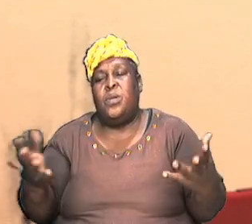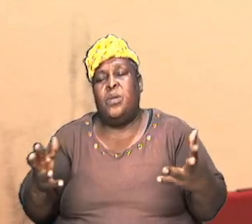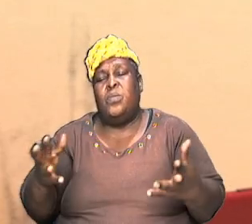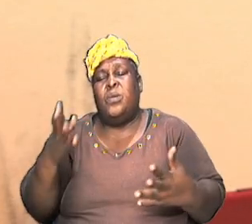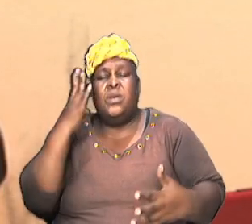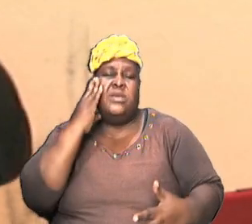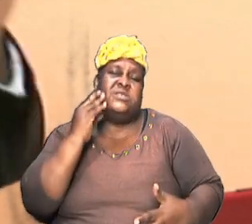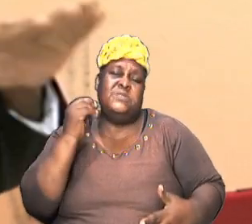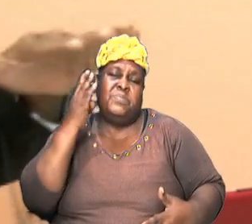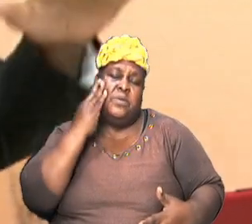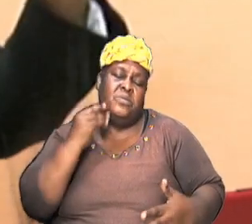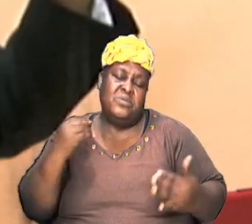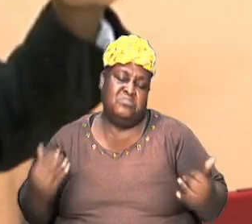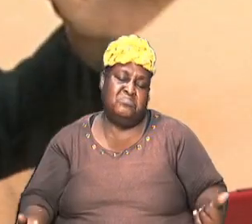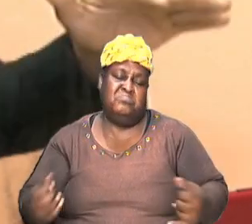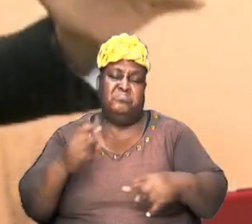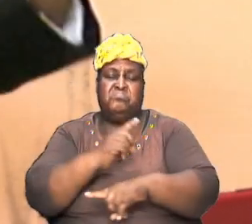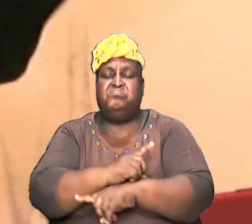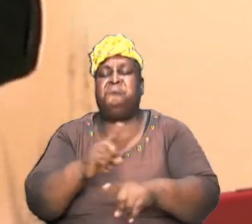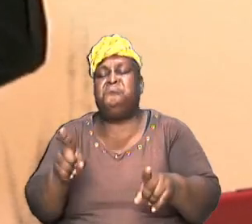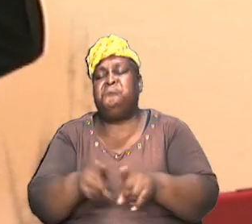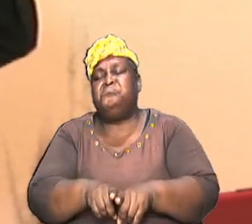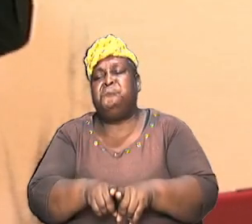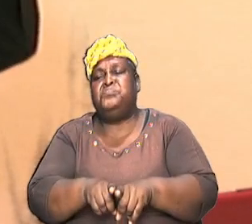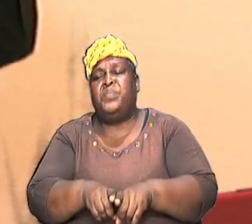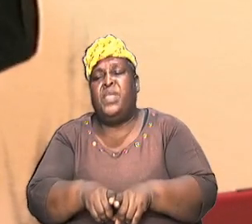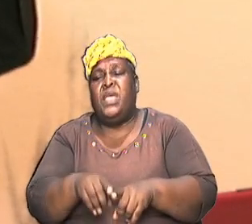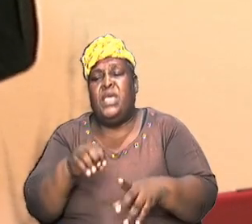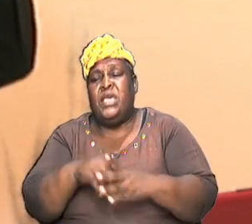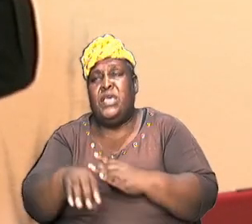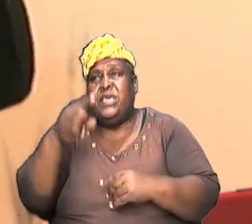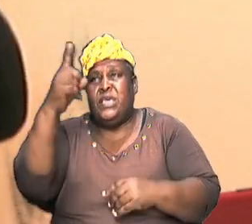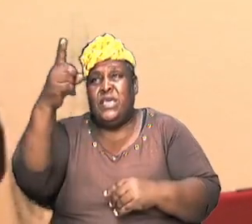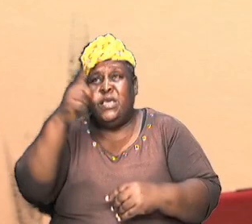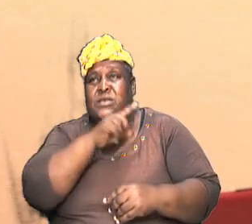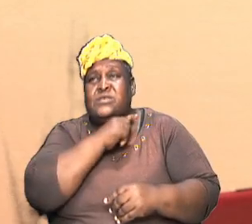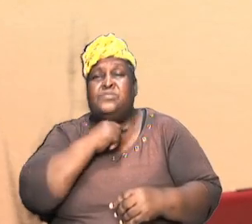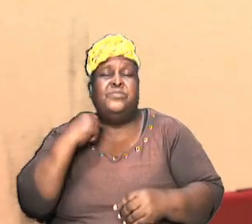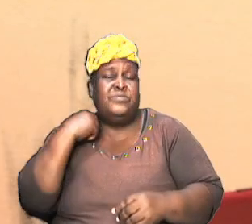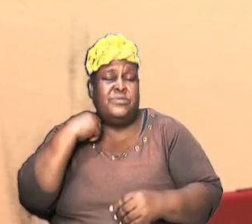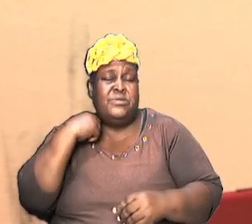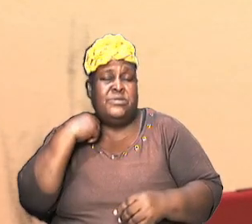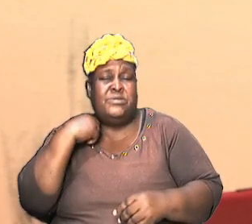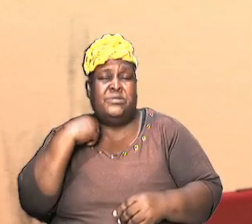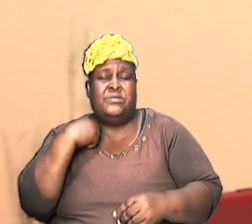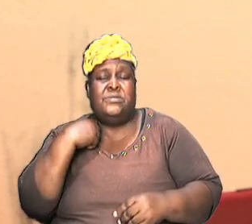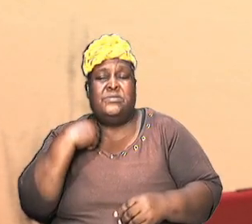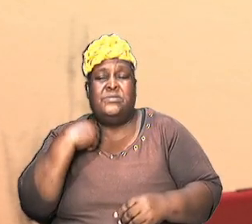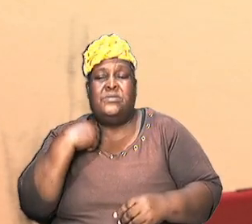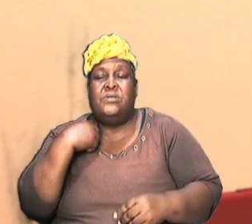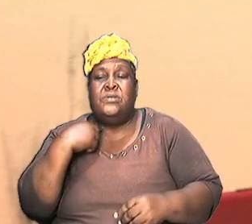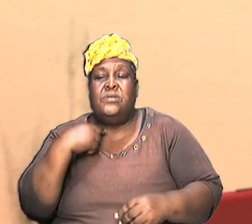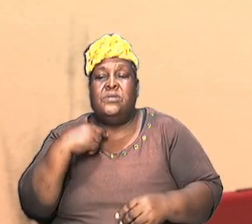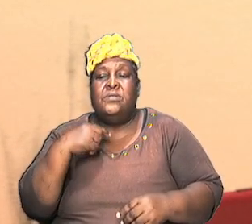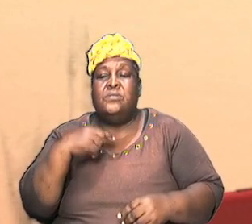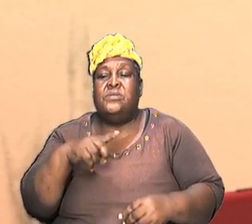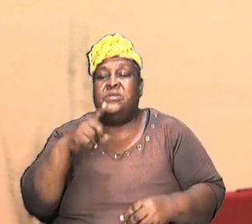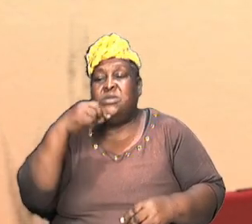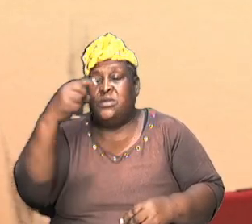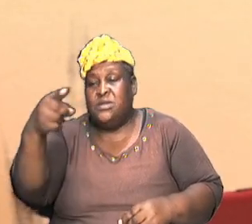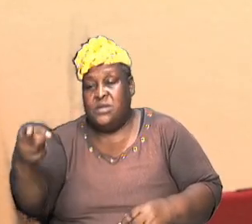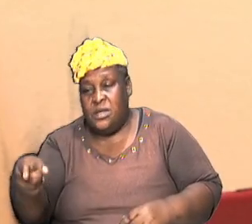experiencing today as a result of his priesthood was foretold